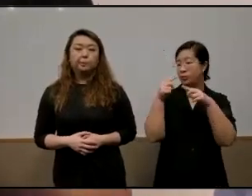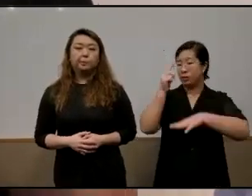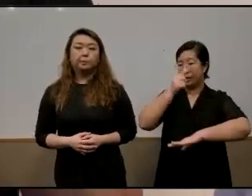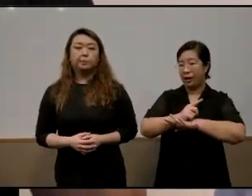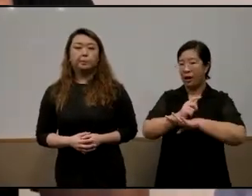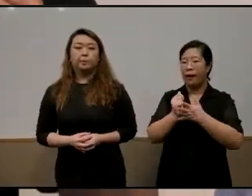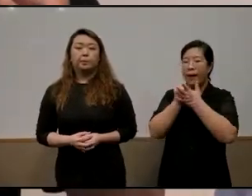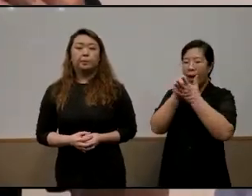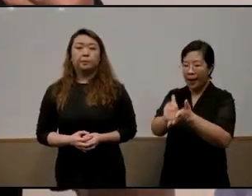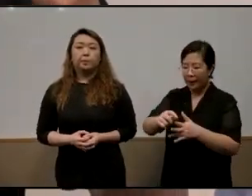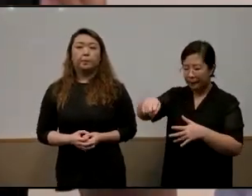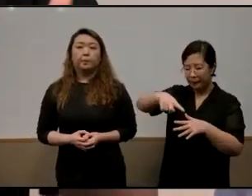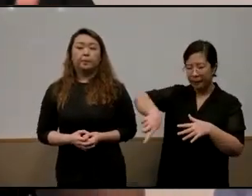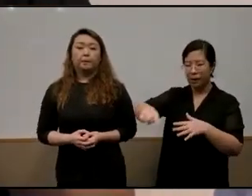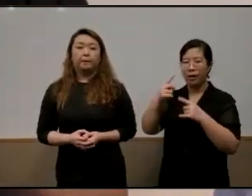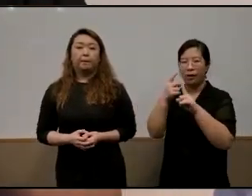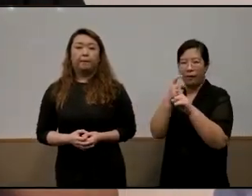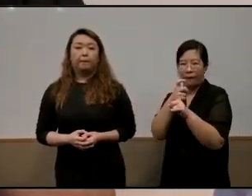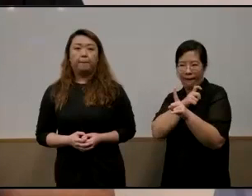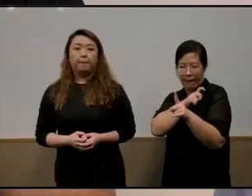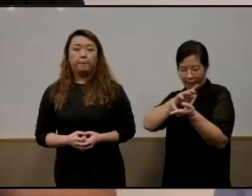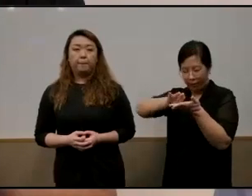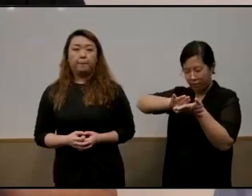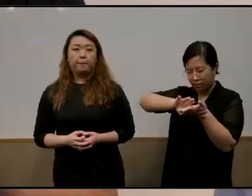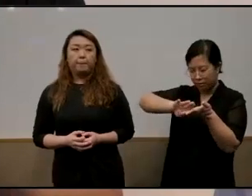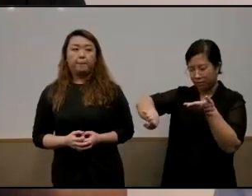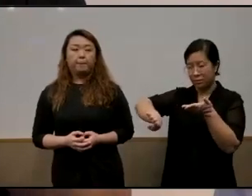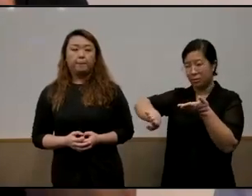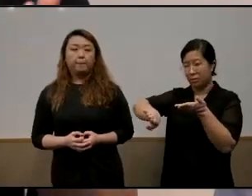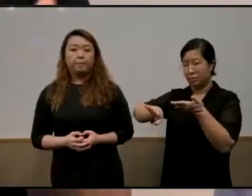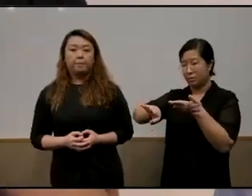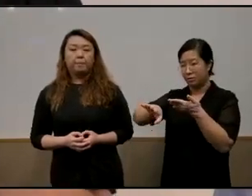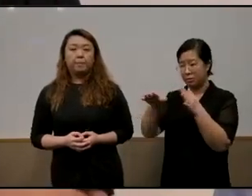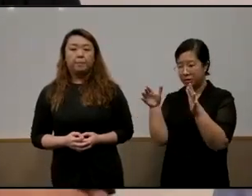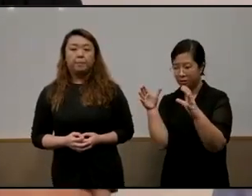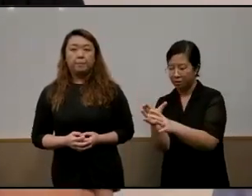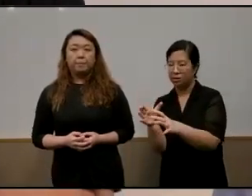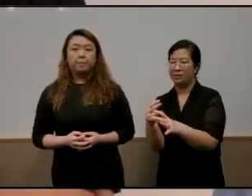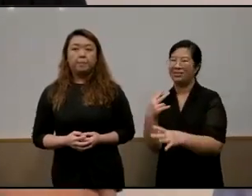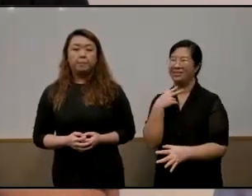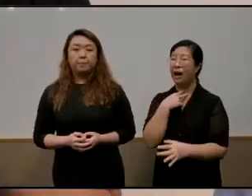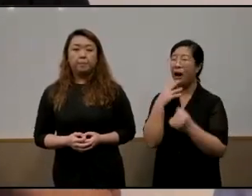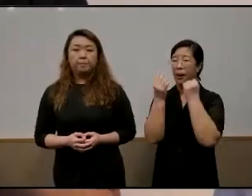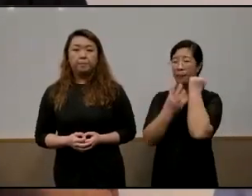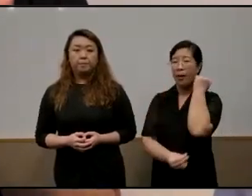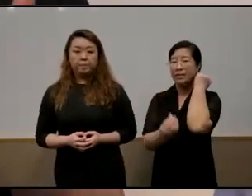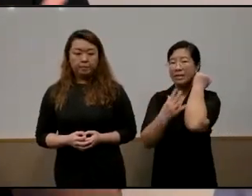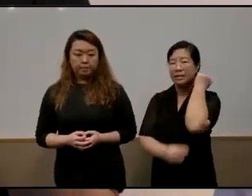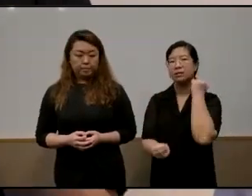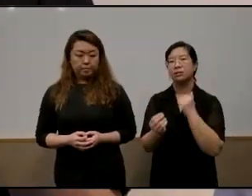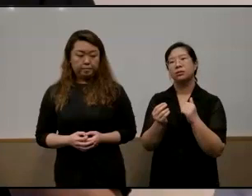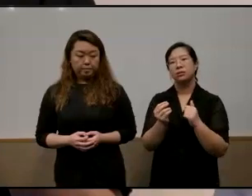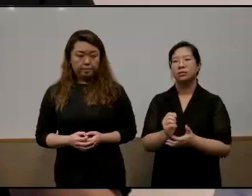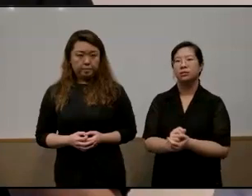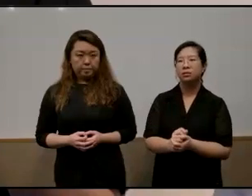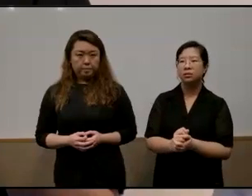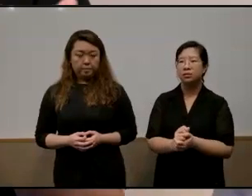from the sub sector of uh those who are trapped in poverty leverage as much